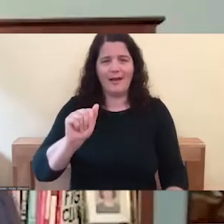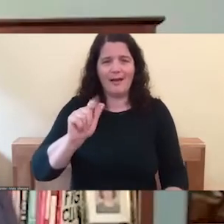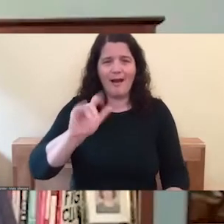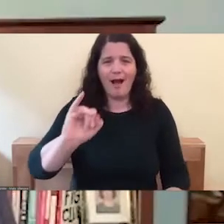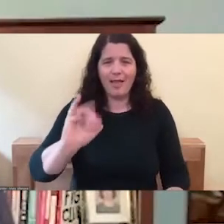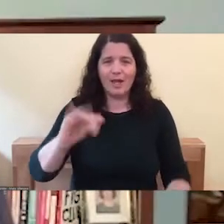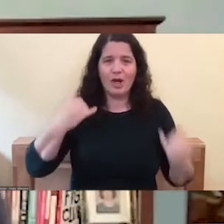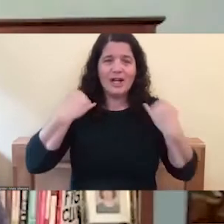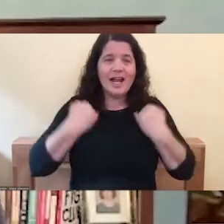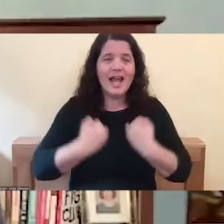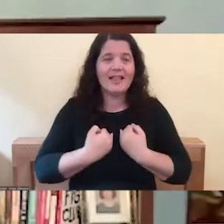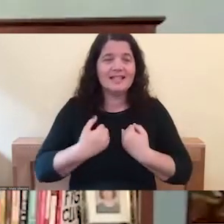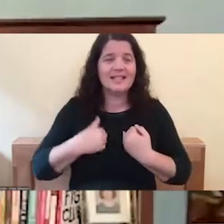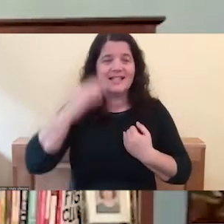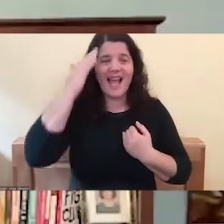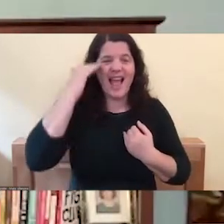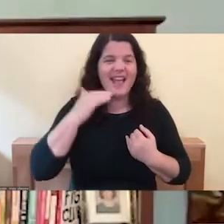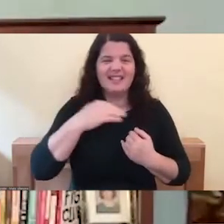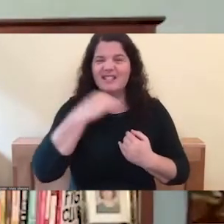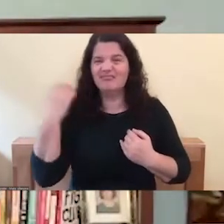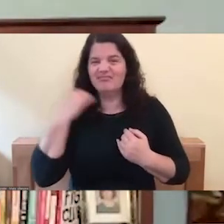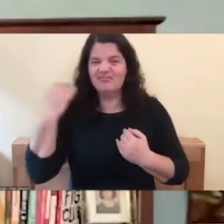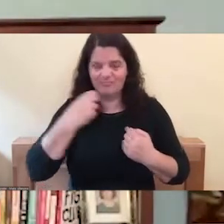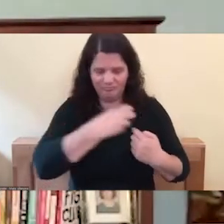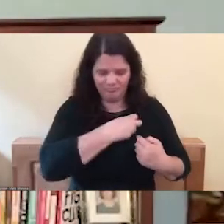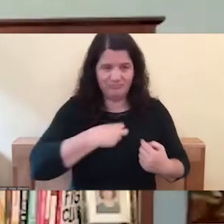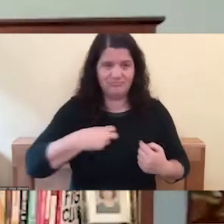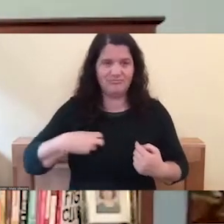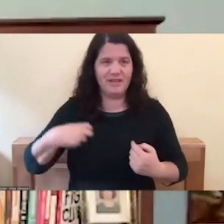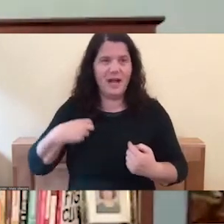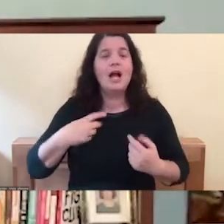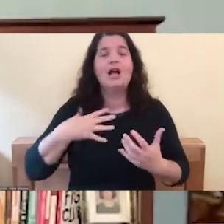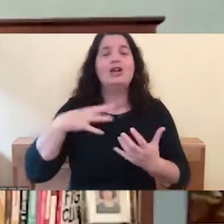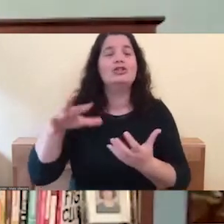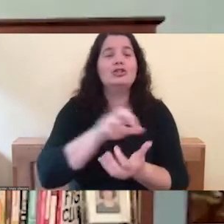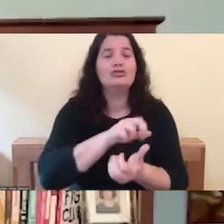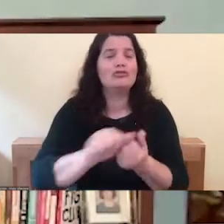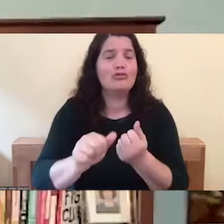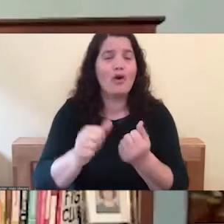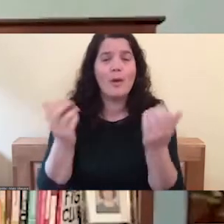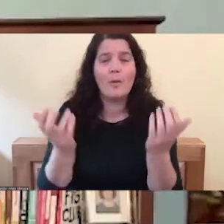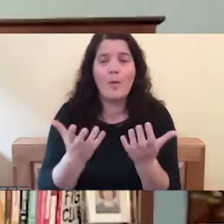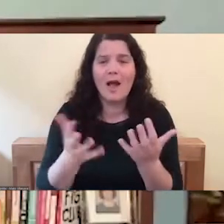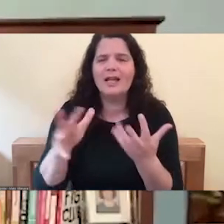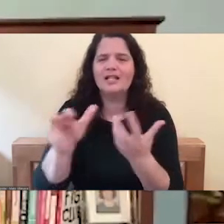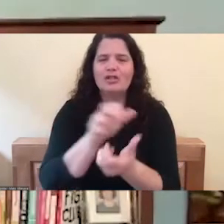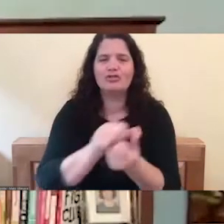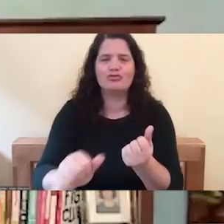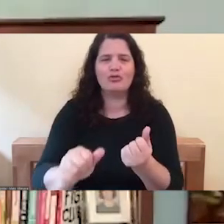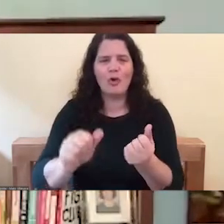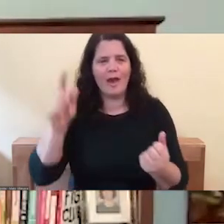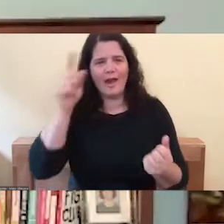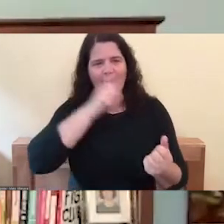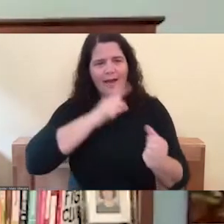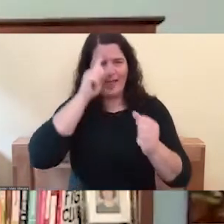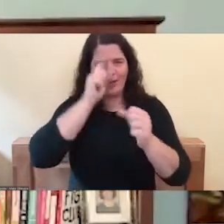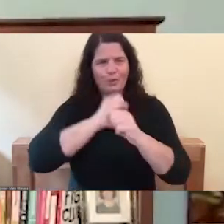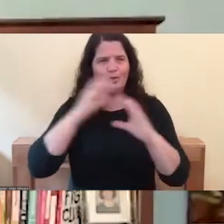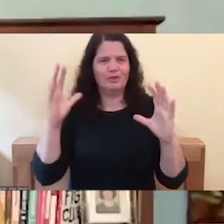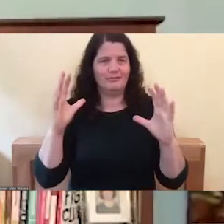destroy? She destroys illusion. That's what she destroys. She destroys the illusion of separation.